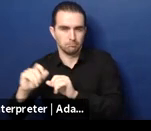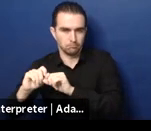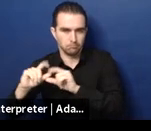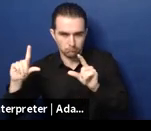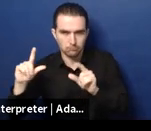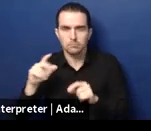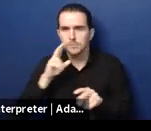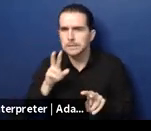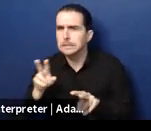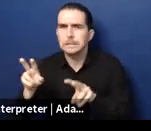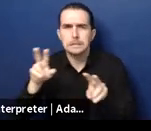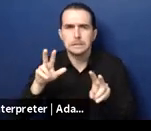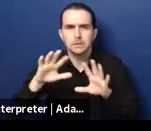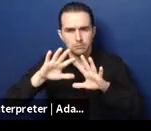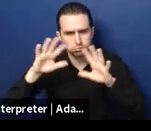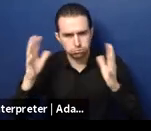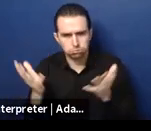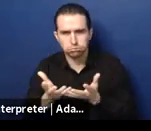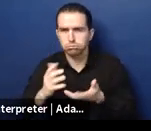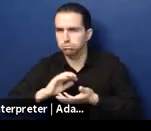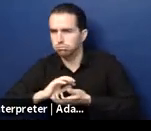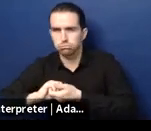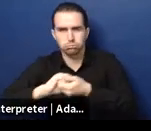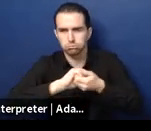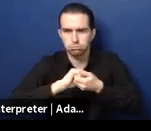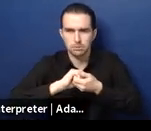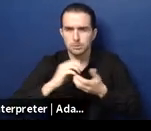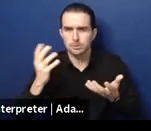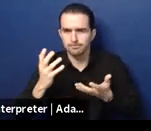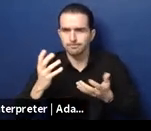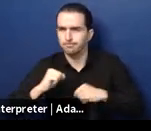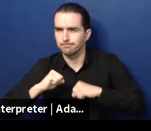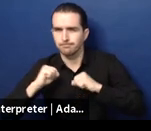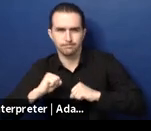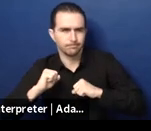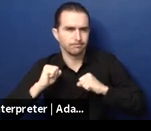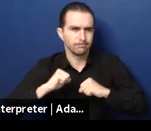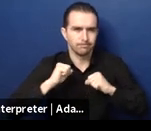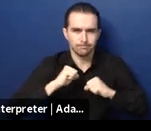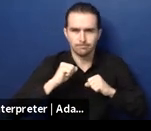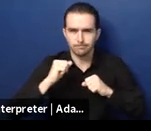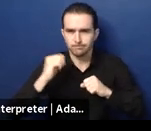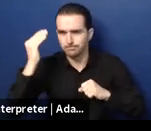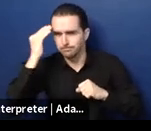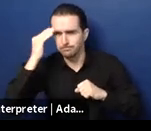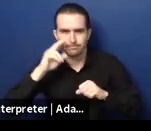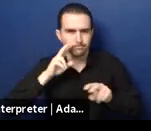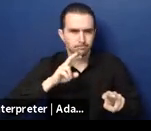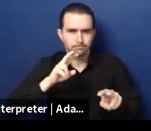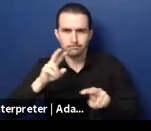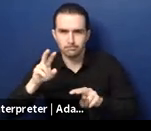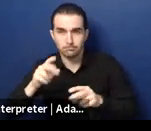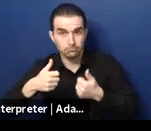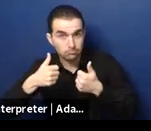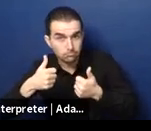set of line items in a budget to support the types of services that my colleague, Alex, was referring to. Next slide,